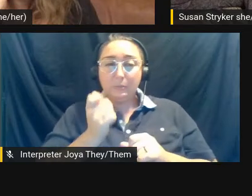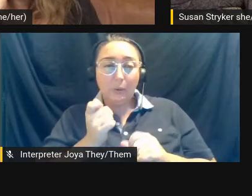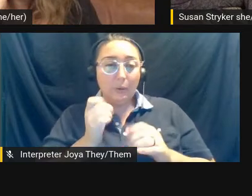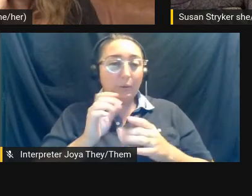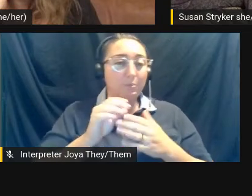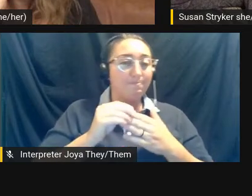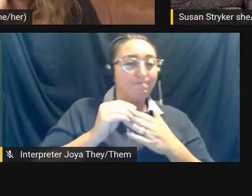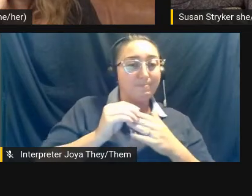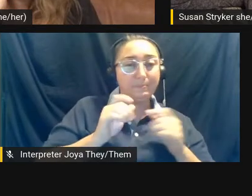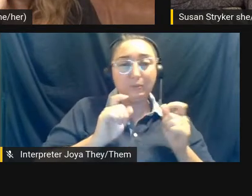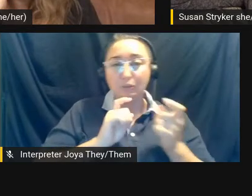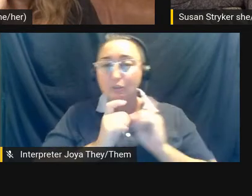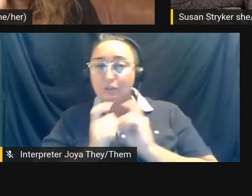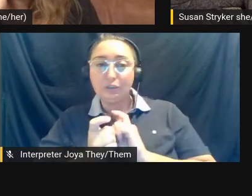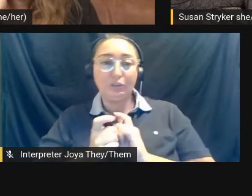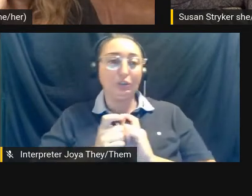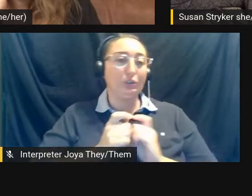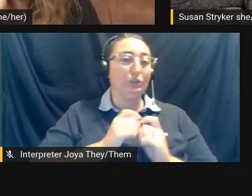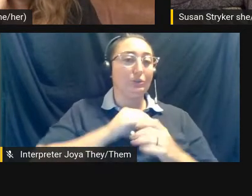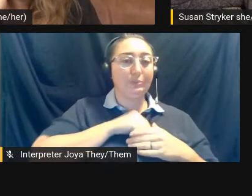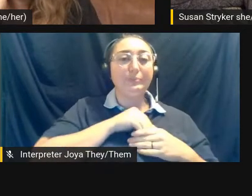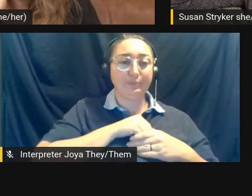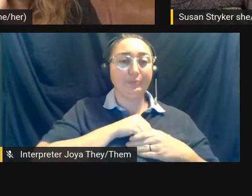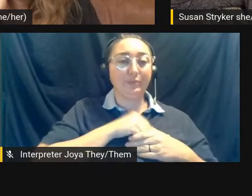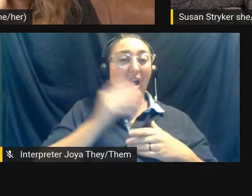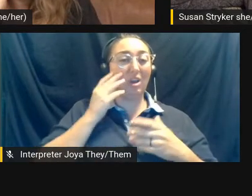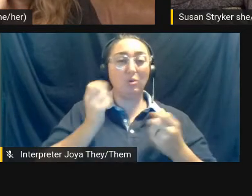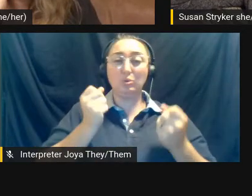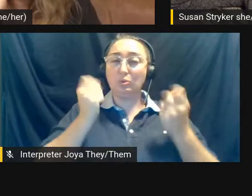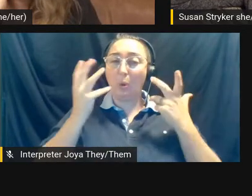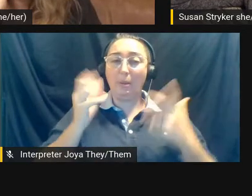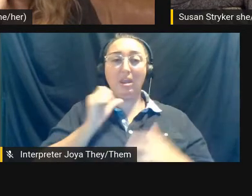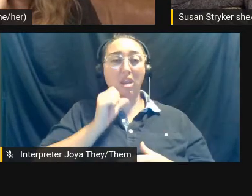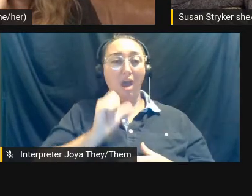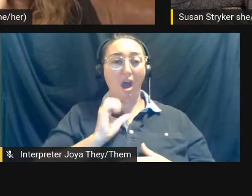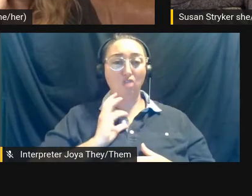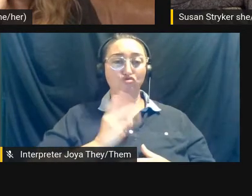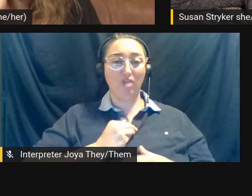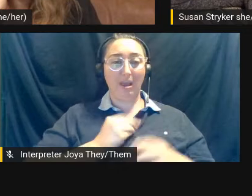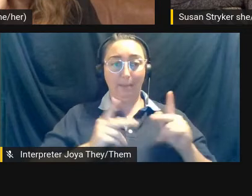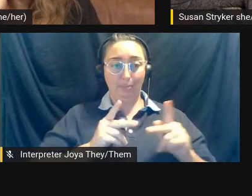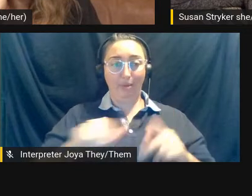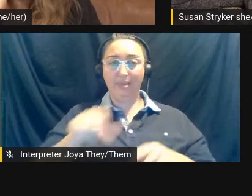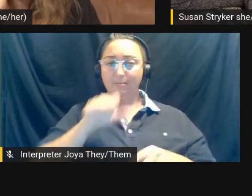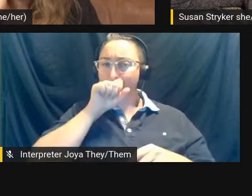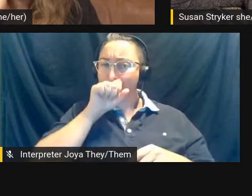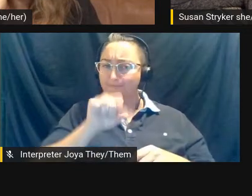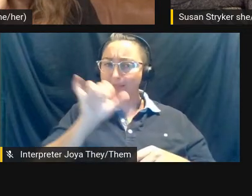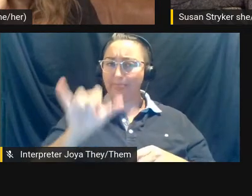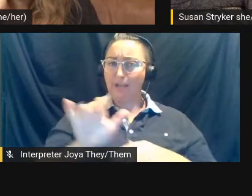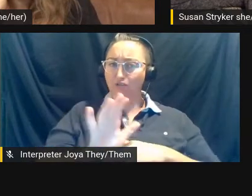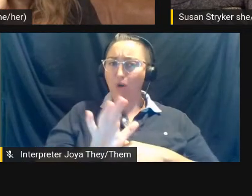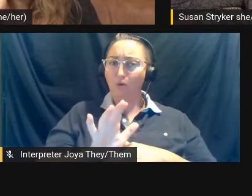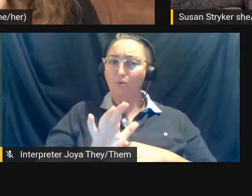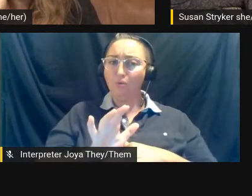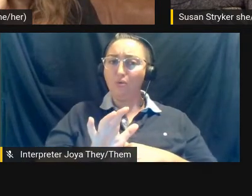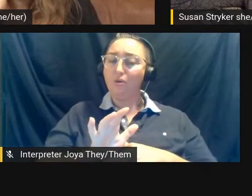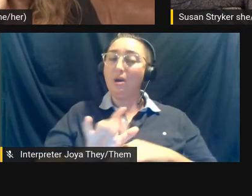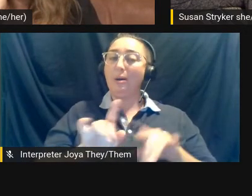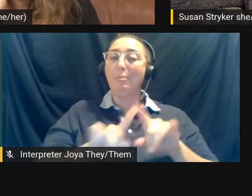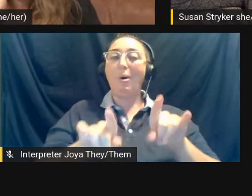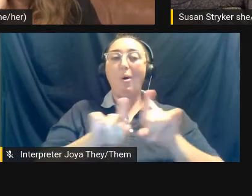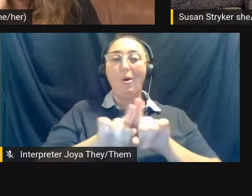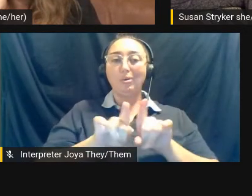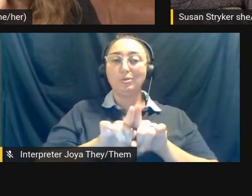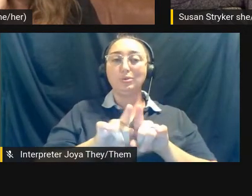I know so many cis people, or, or non-trans people who, um, love and adore the show, and, and also, um,